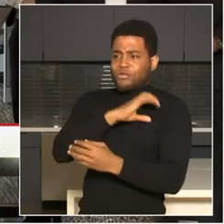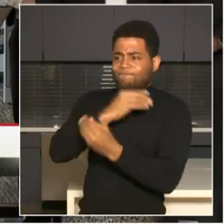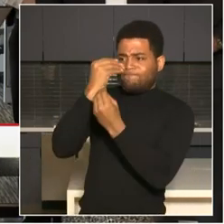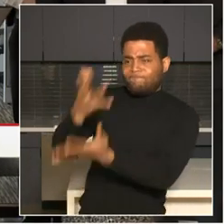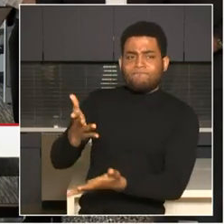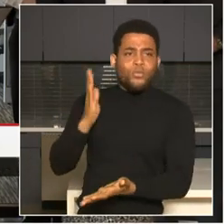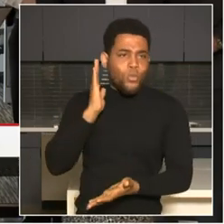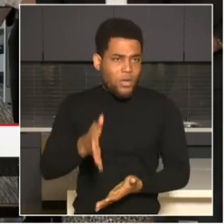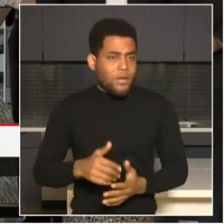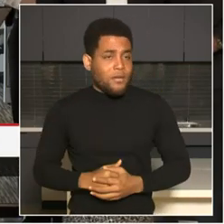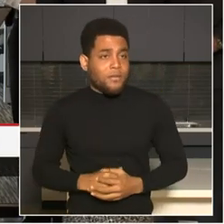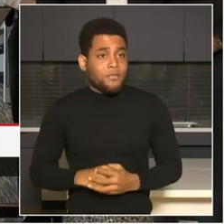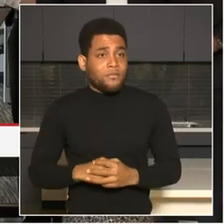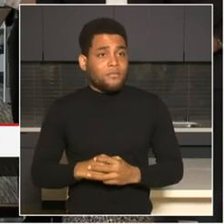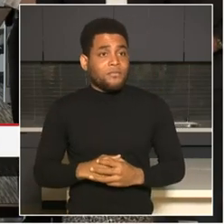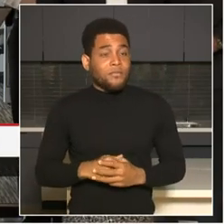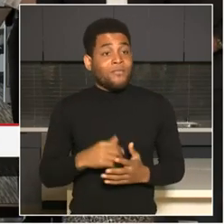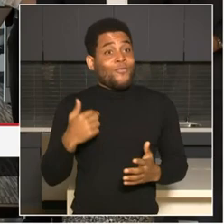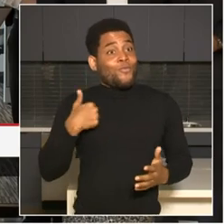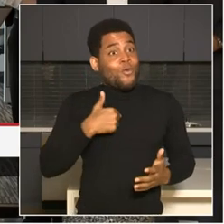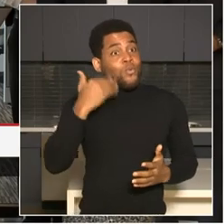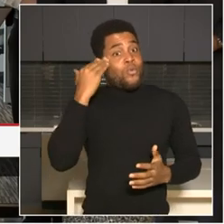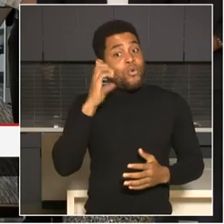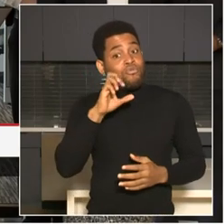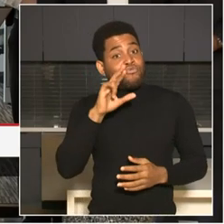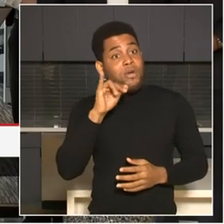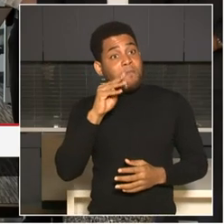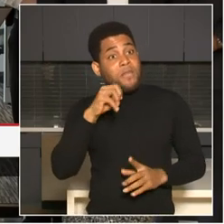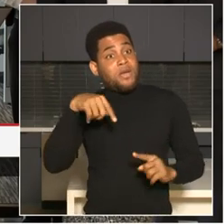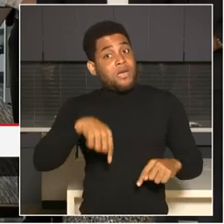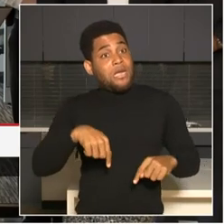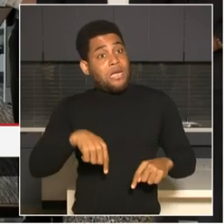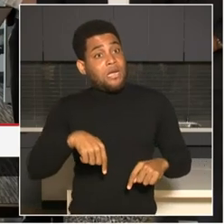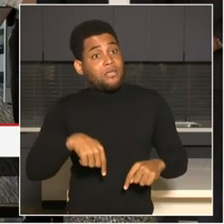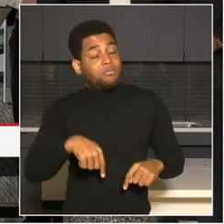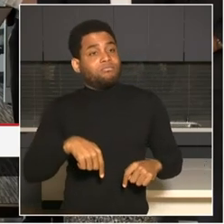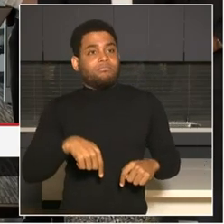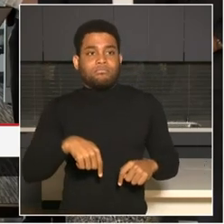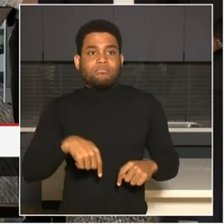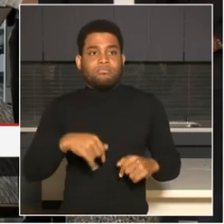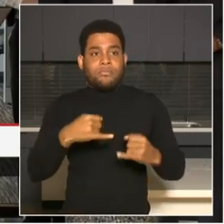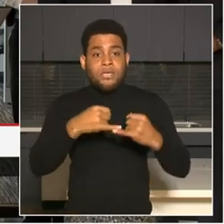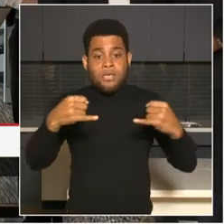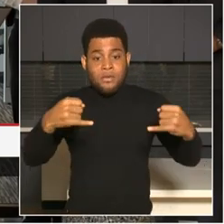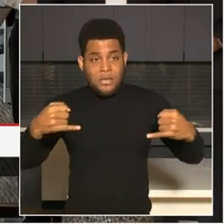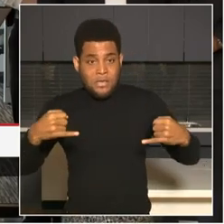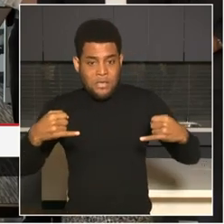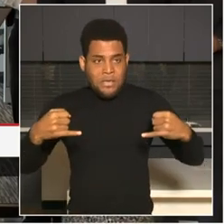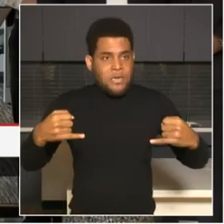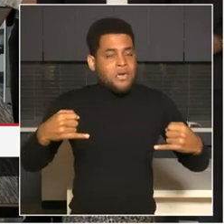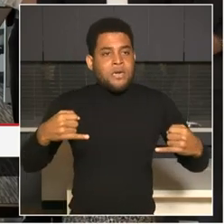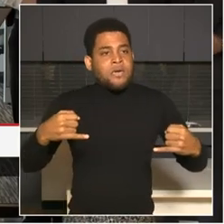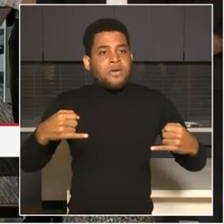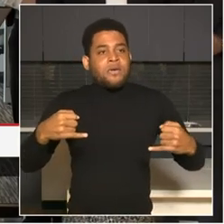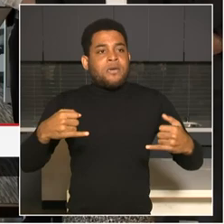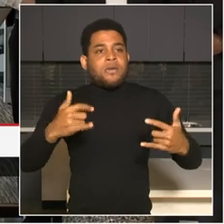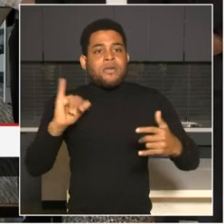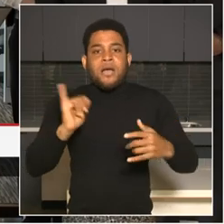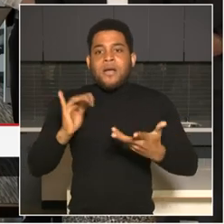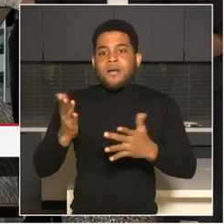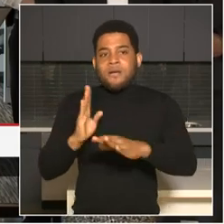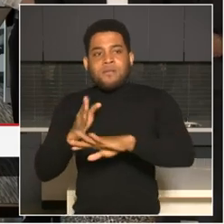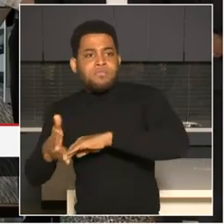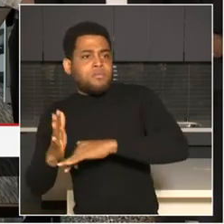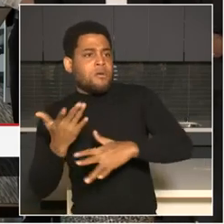crime in our region is not limited to jurisdictional boundaries and sometimes those committing crimes use that to their advantage. The